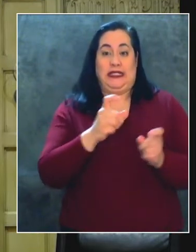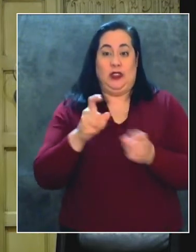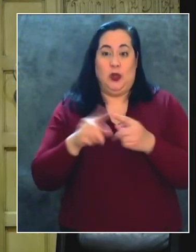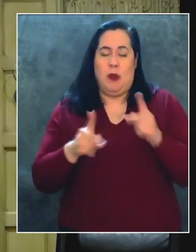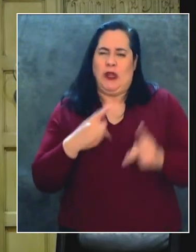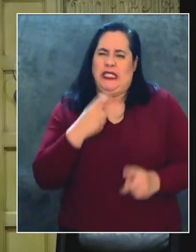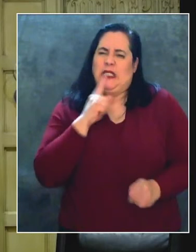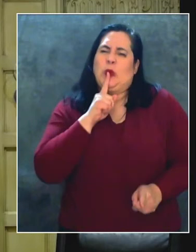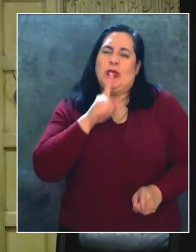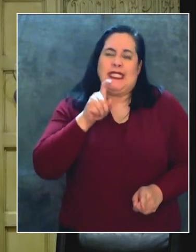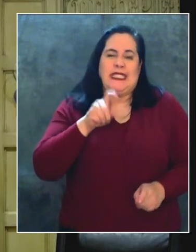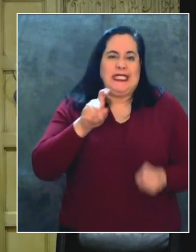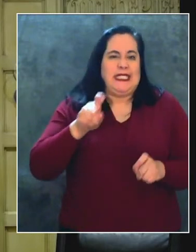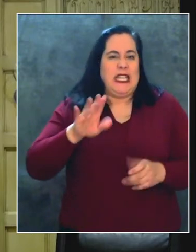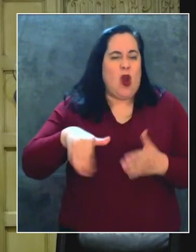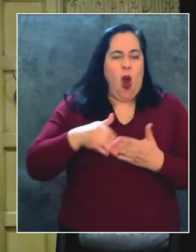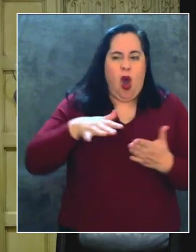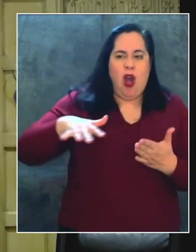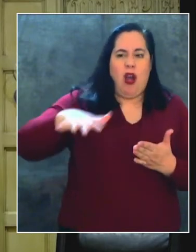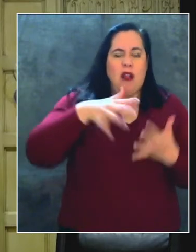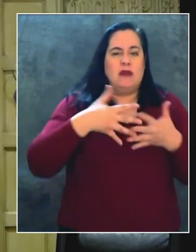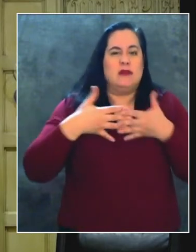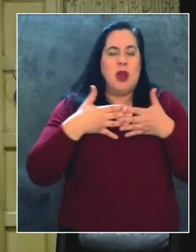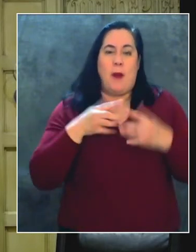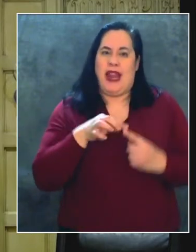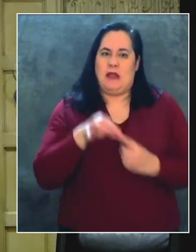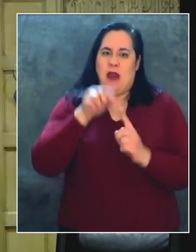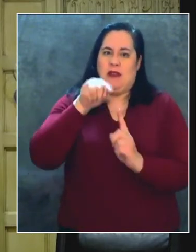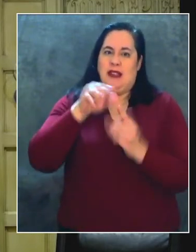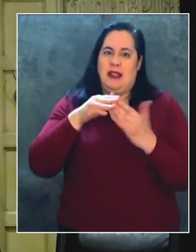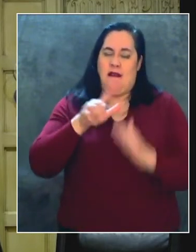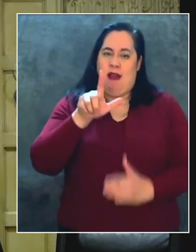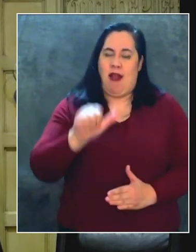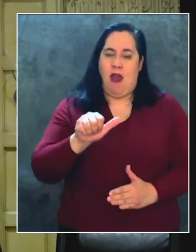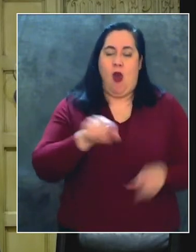desperately need it in all of our communities in America, especially L.A.?